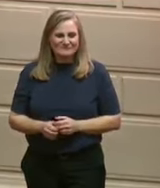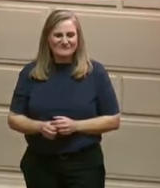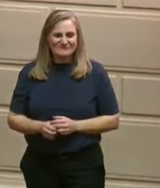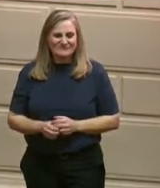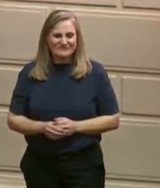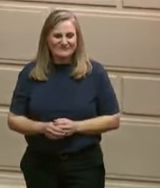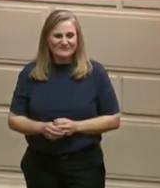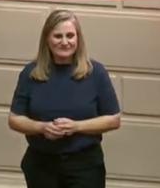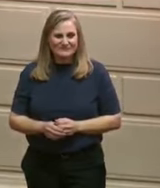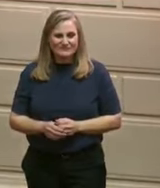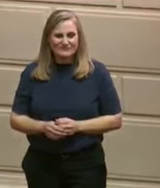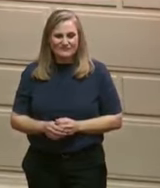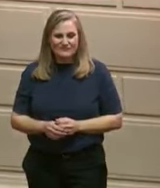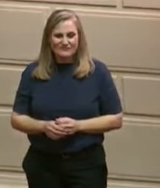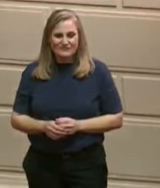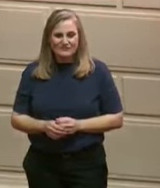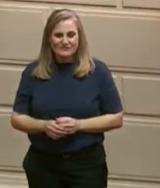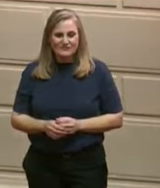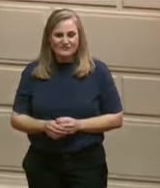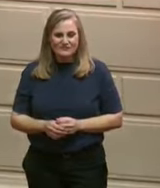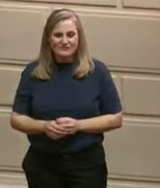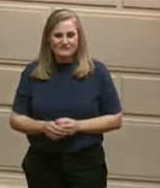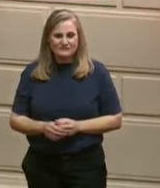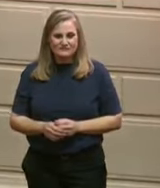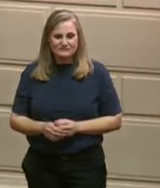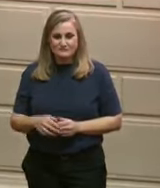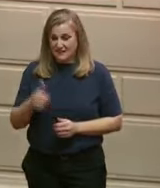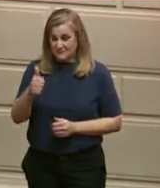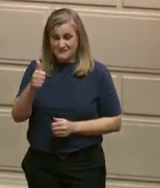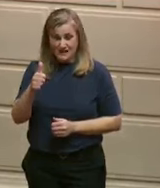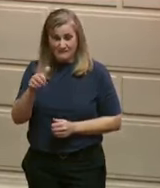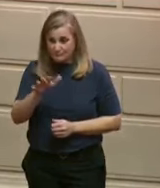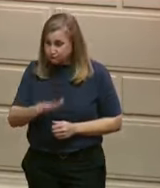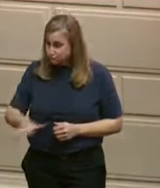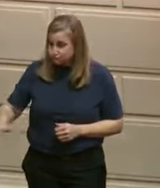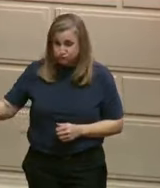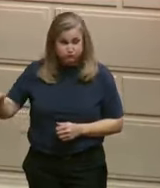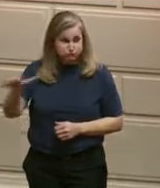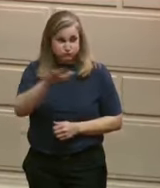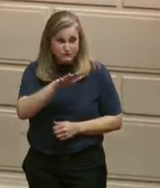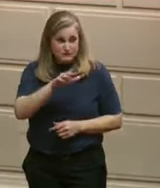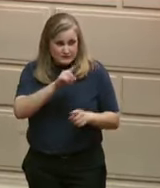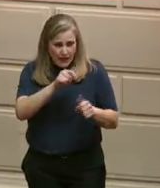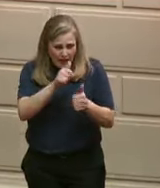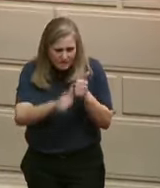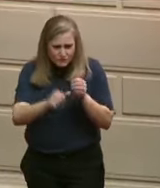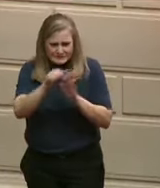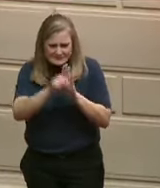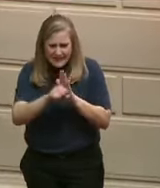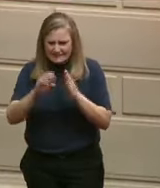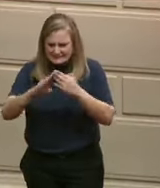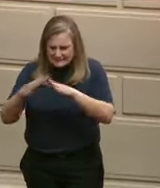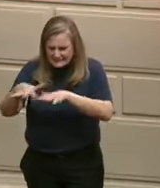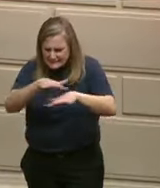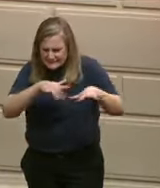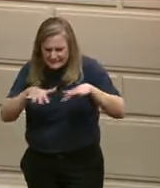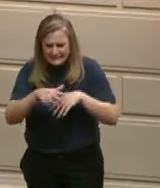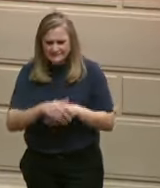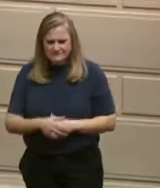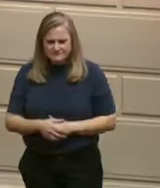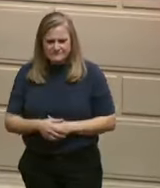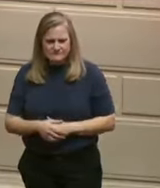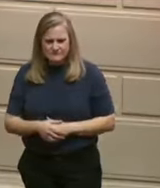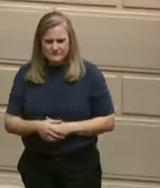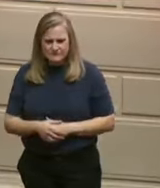We're all going statewide, all 39 cities and towns. Thanks to Rhode Island College President Jack Warner,